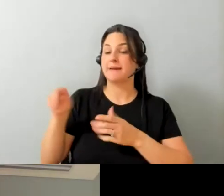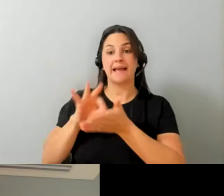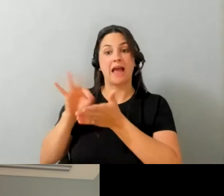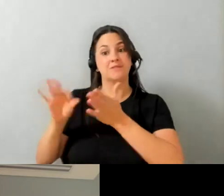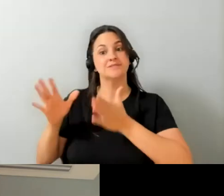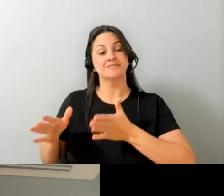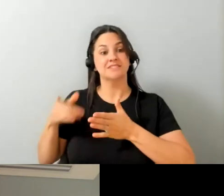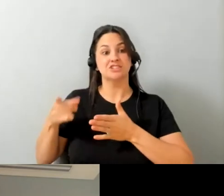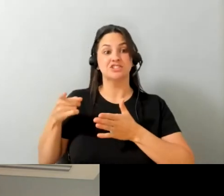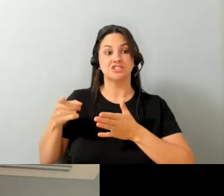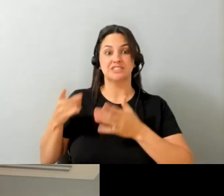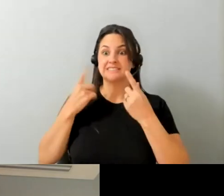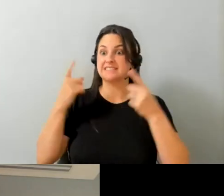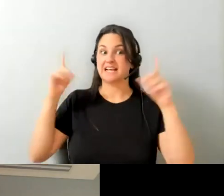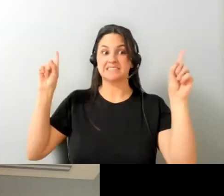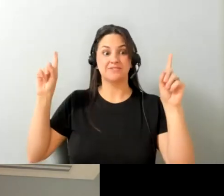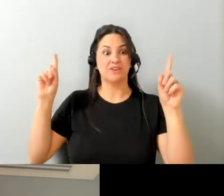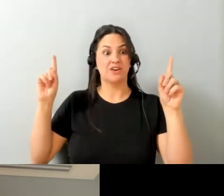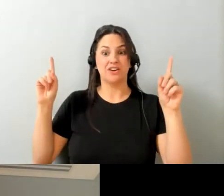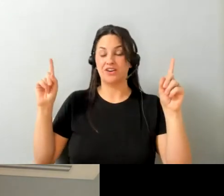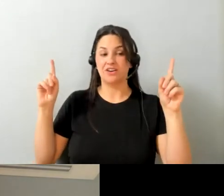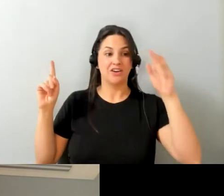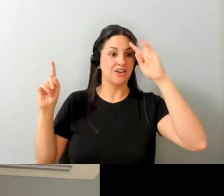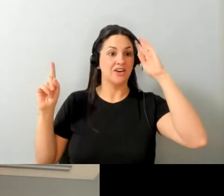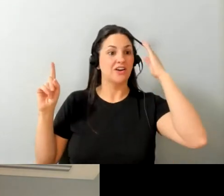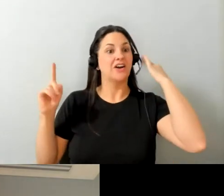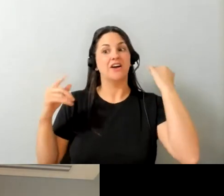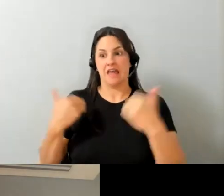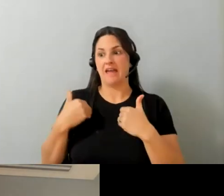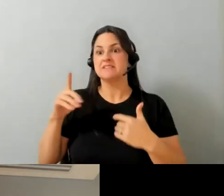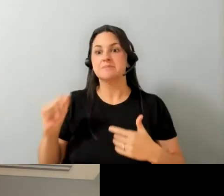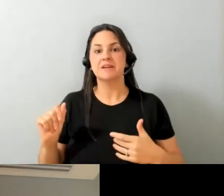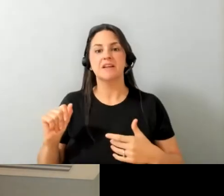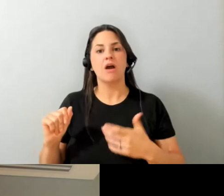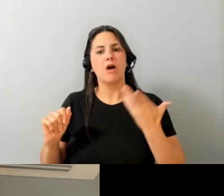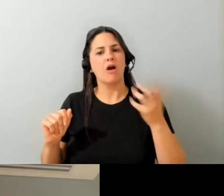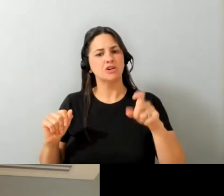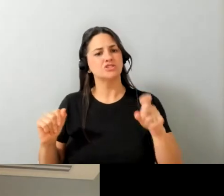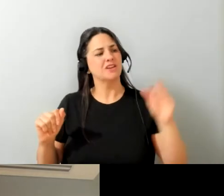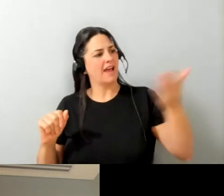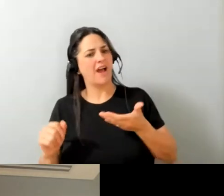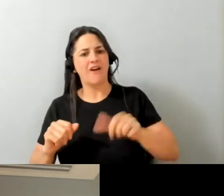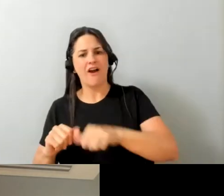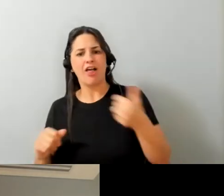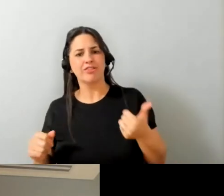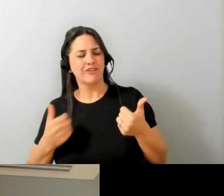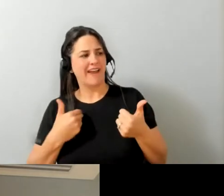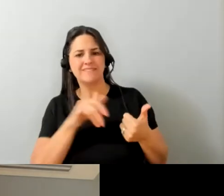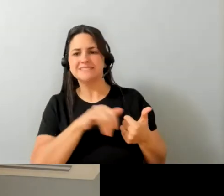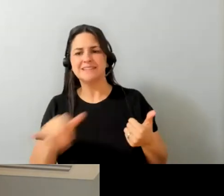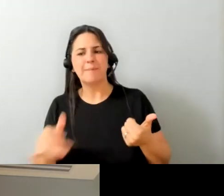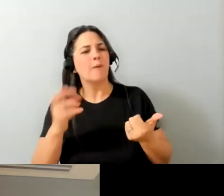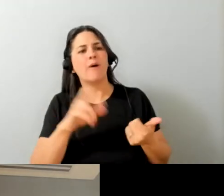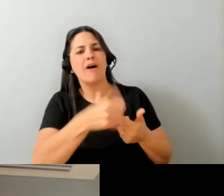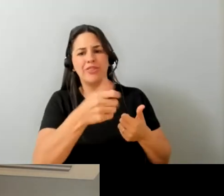working really successfully in having a disability why can't we hire someone else with that um